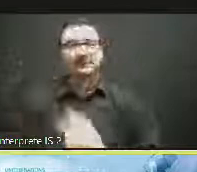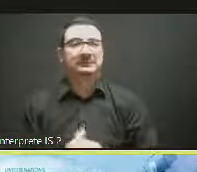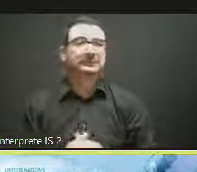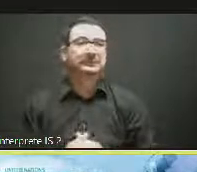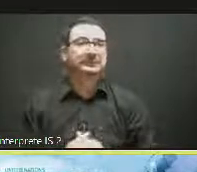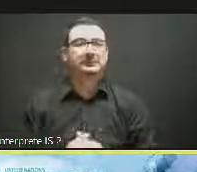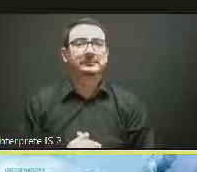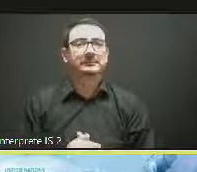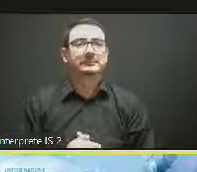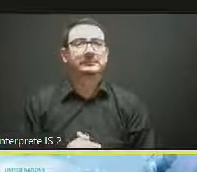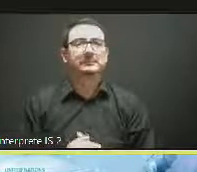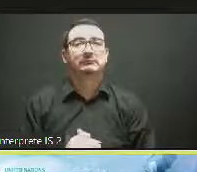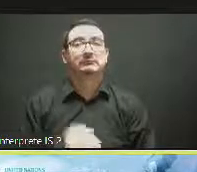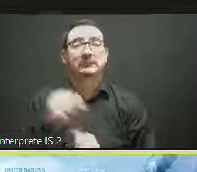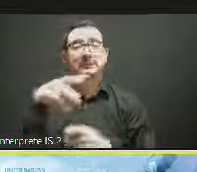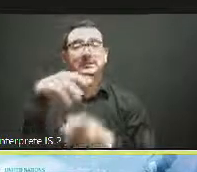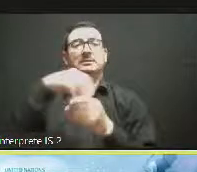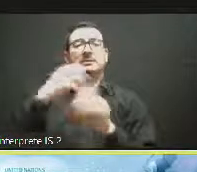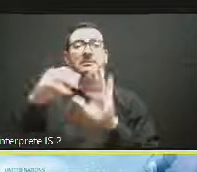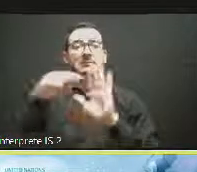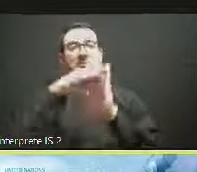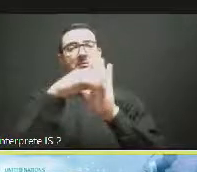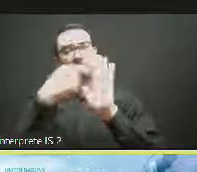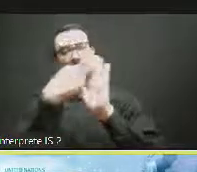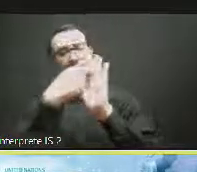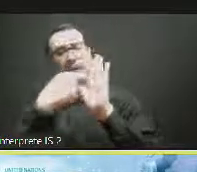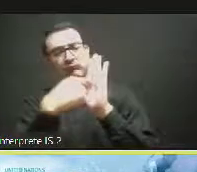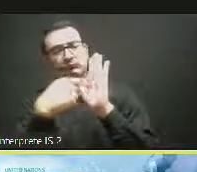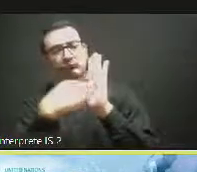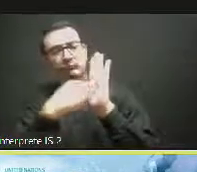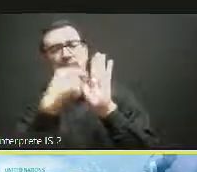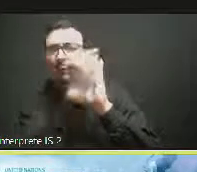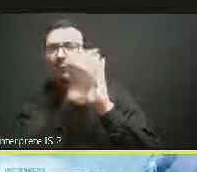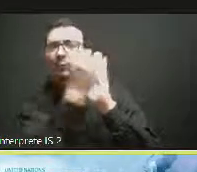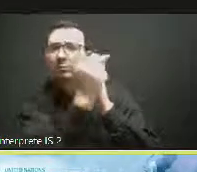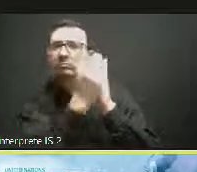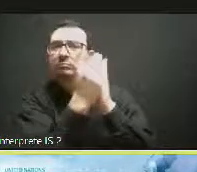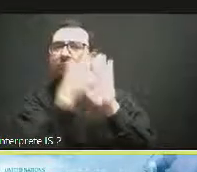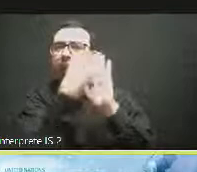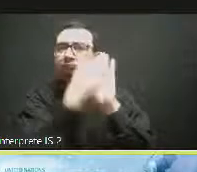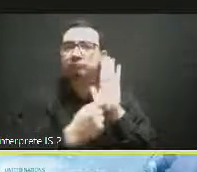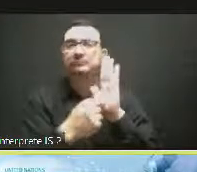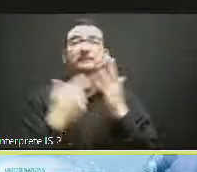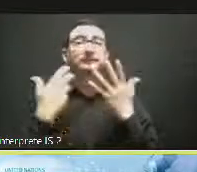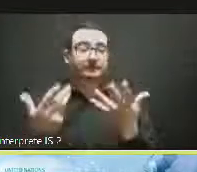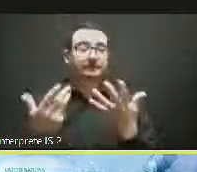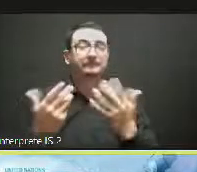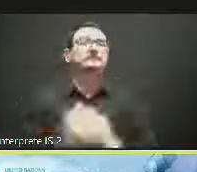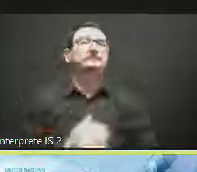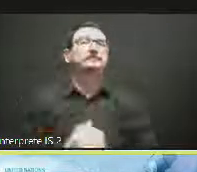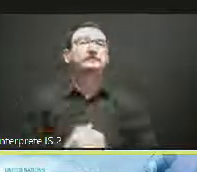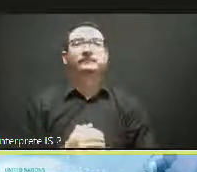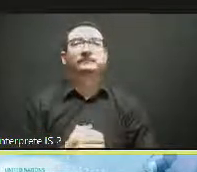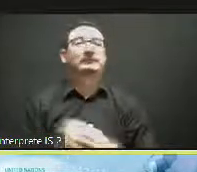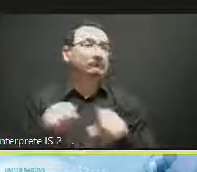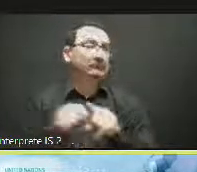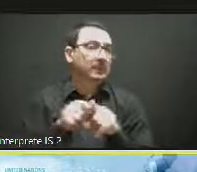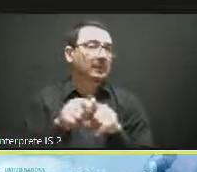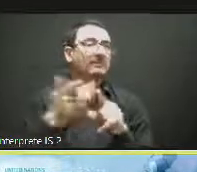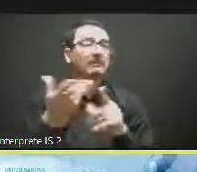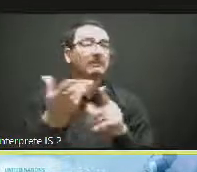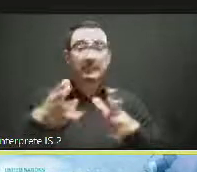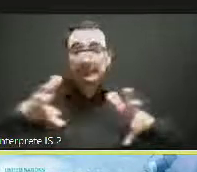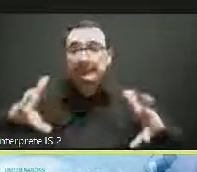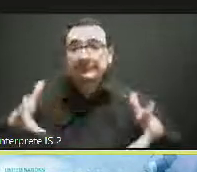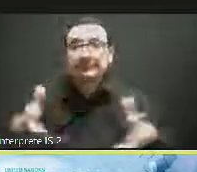On the other side, the other side, area is to strengthen the creative industry ecosystem by